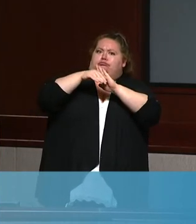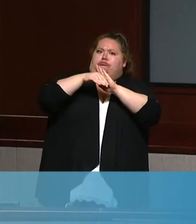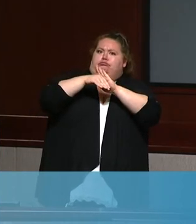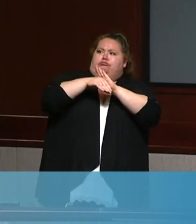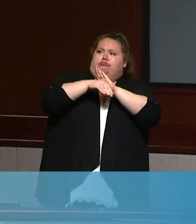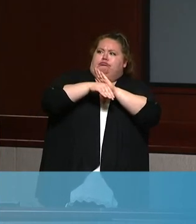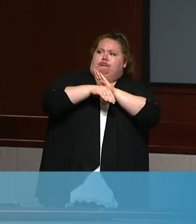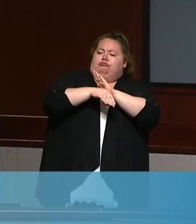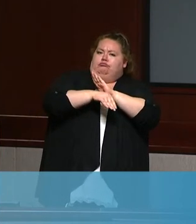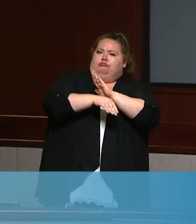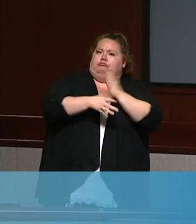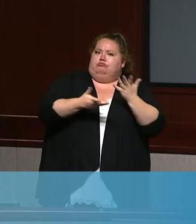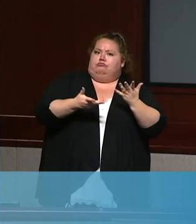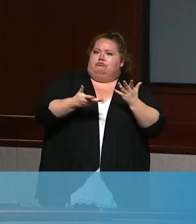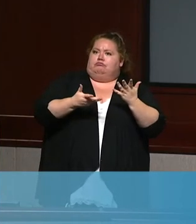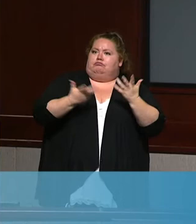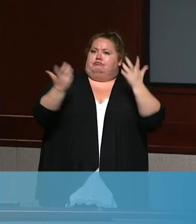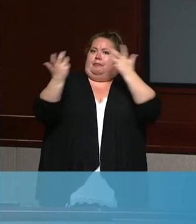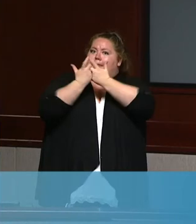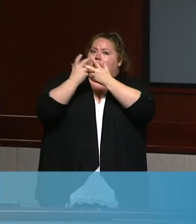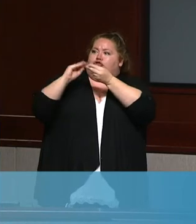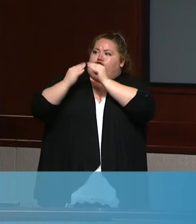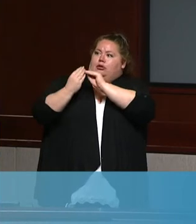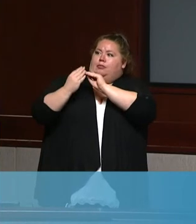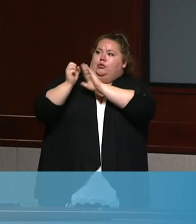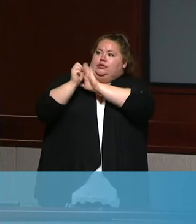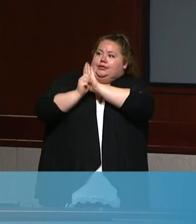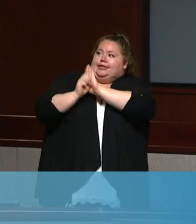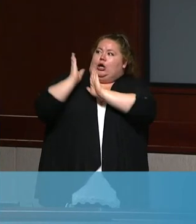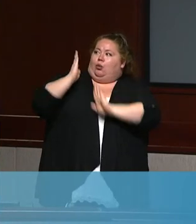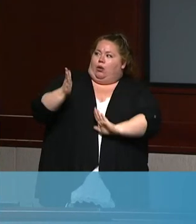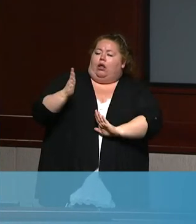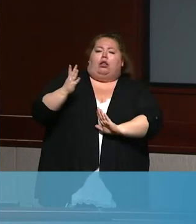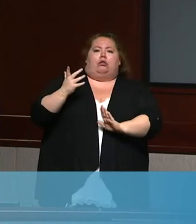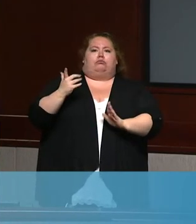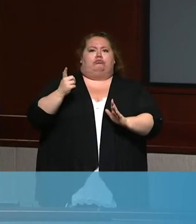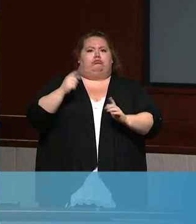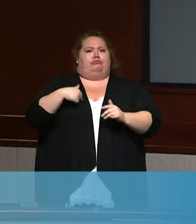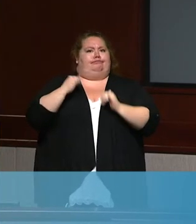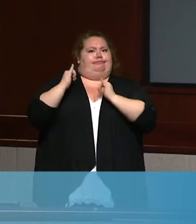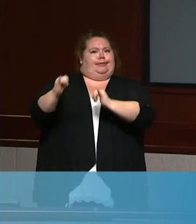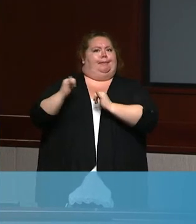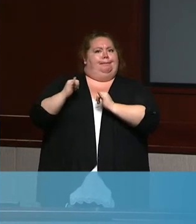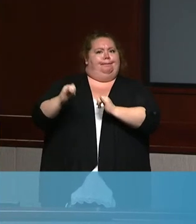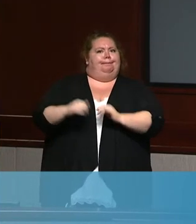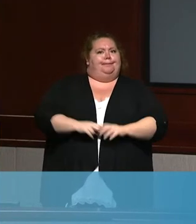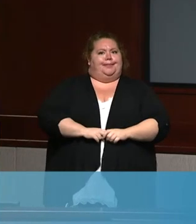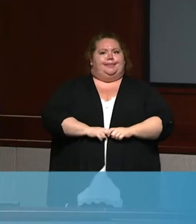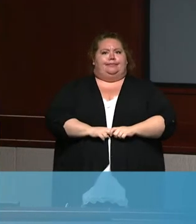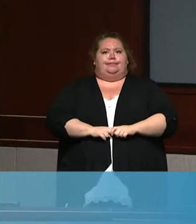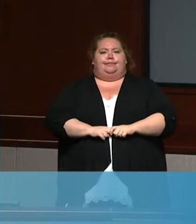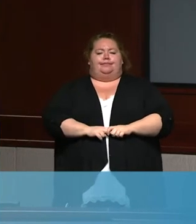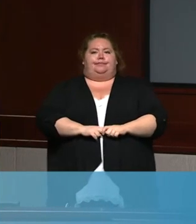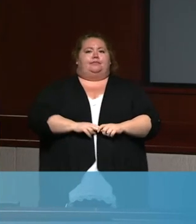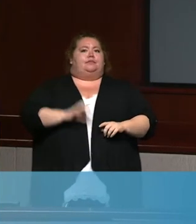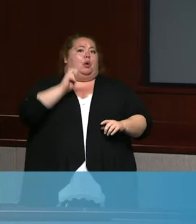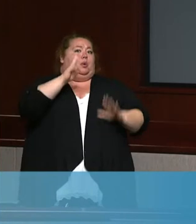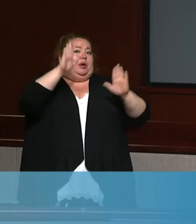meeting numbers, then we share that level of confidence. Okay, great.